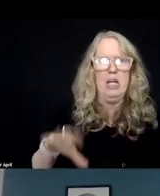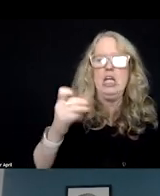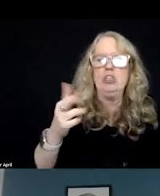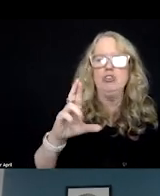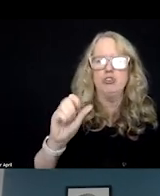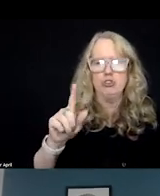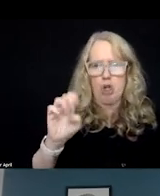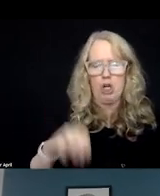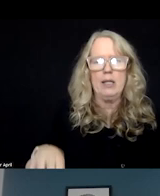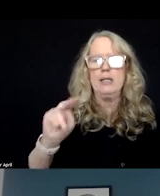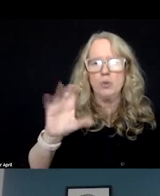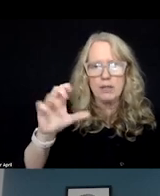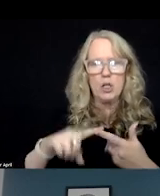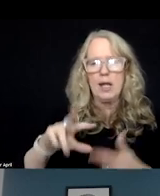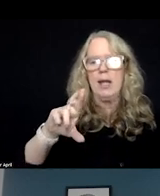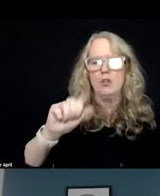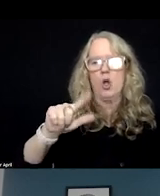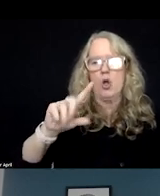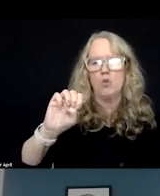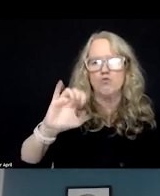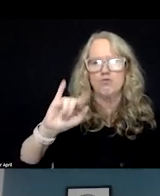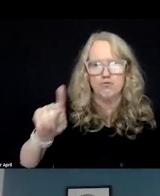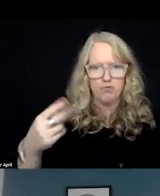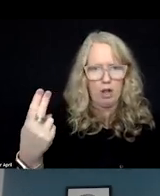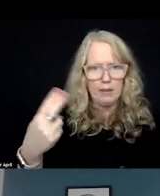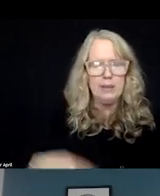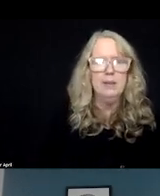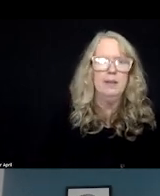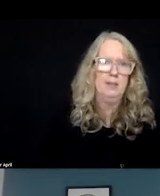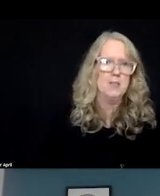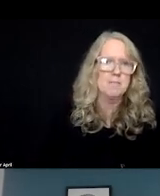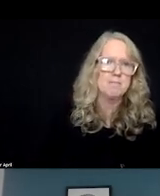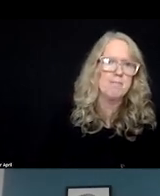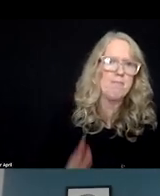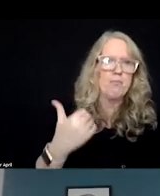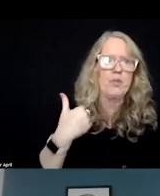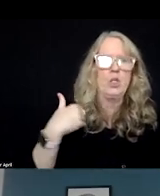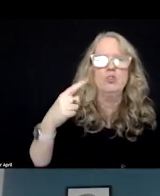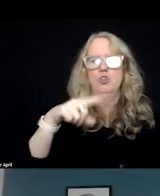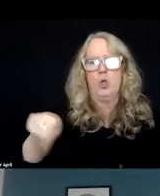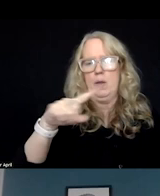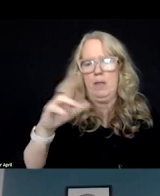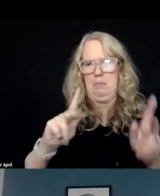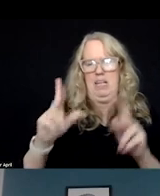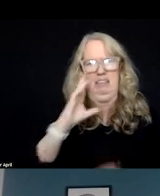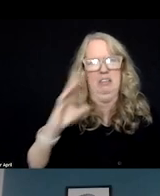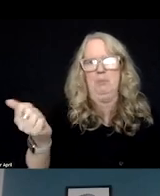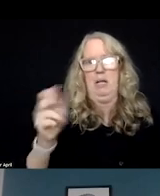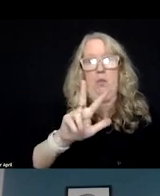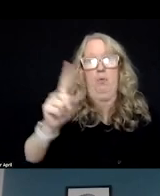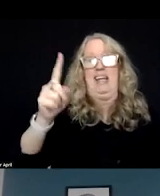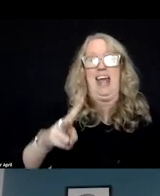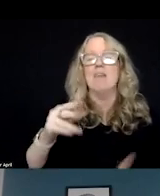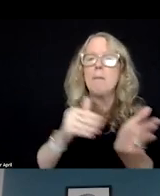Carolina and Raleigh is. And together, we have a population in those seven counties of about three and a half million.